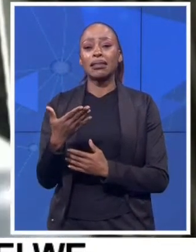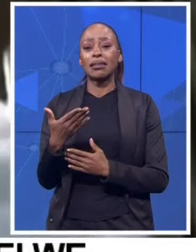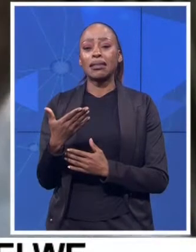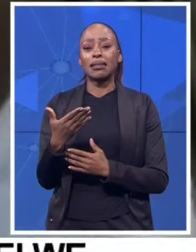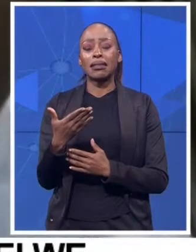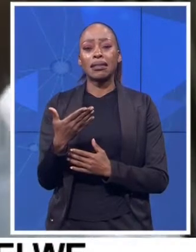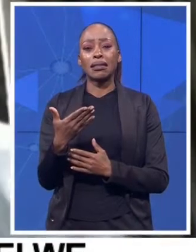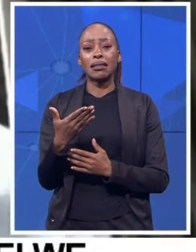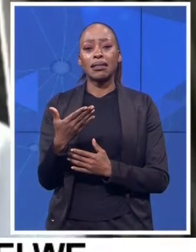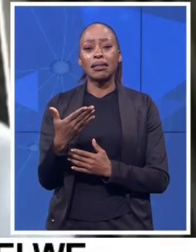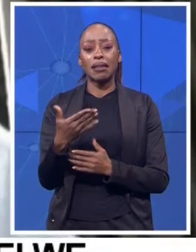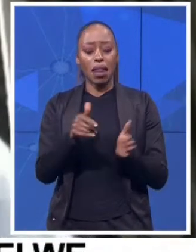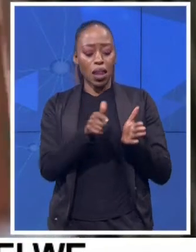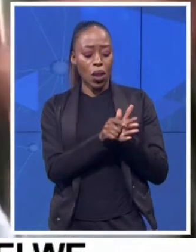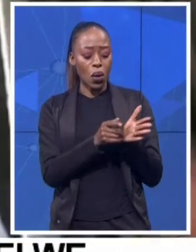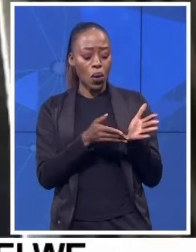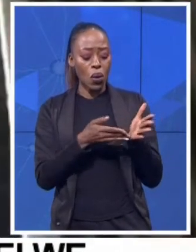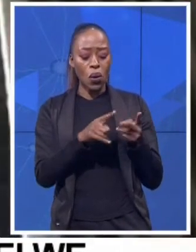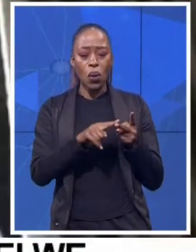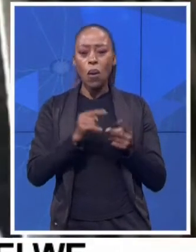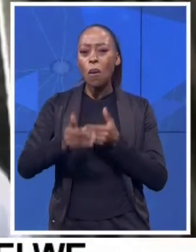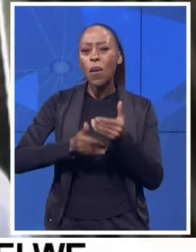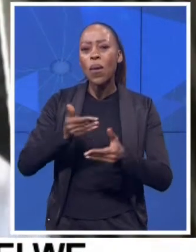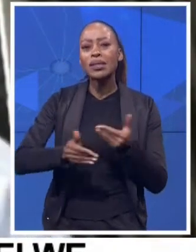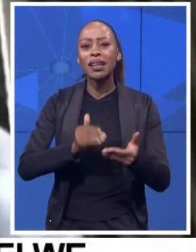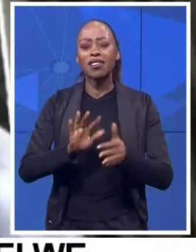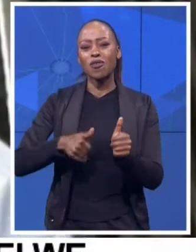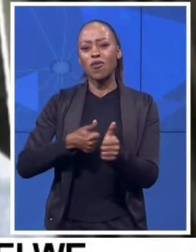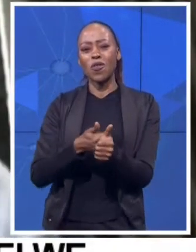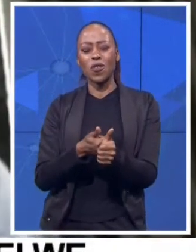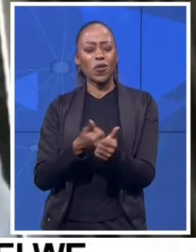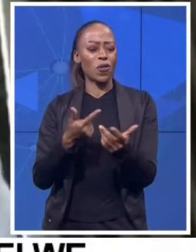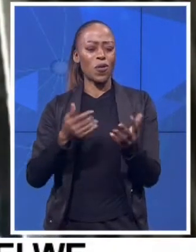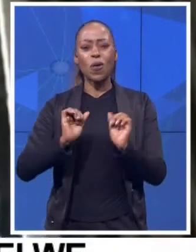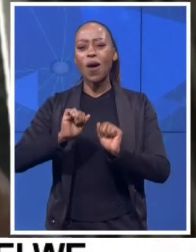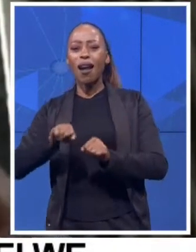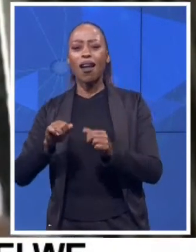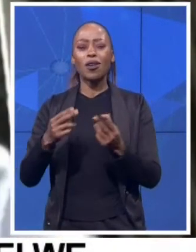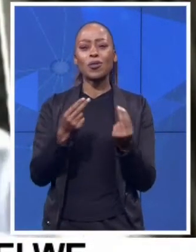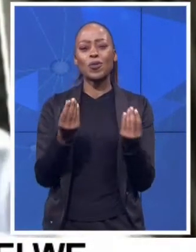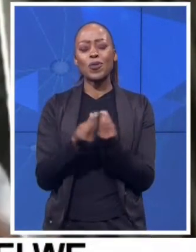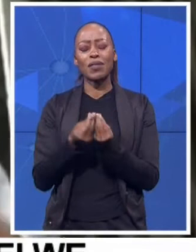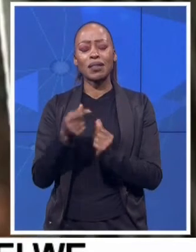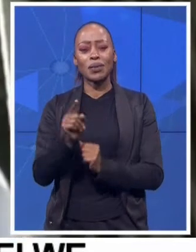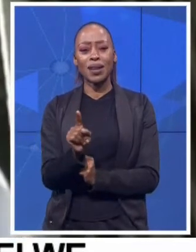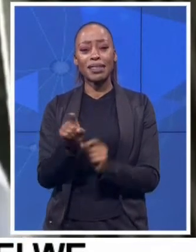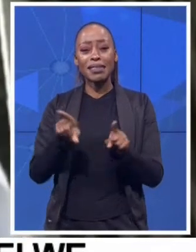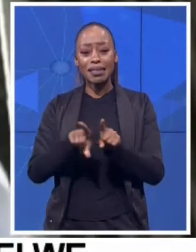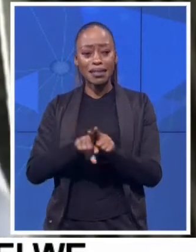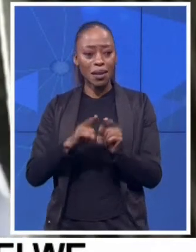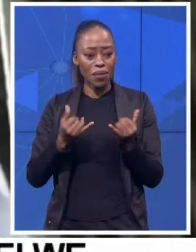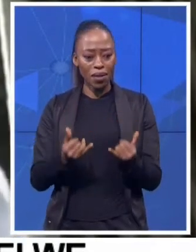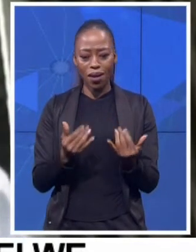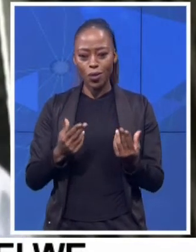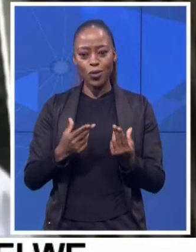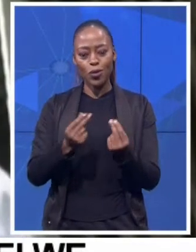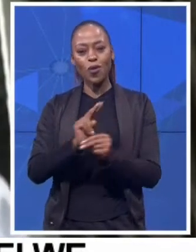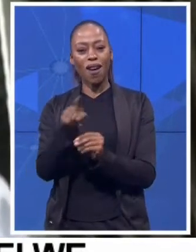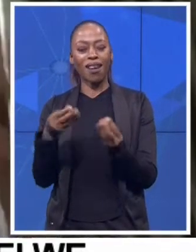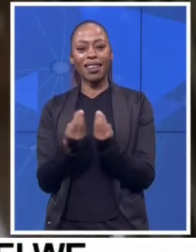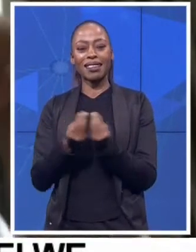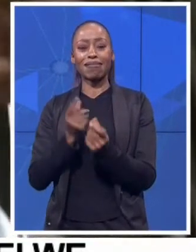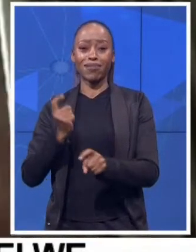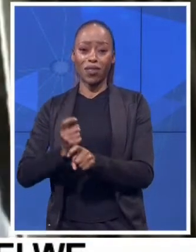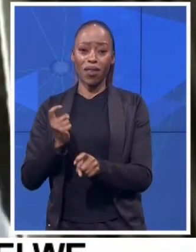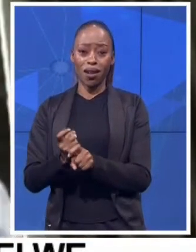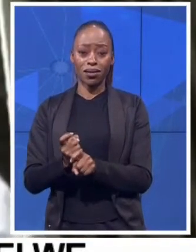the law and the processes allow. Now, it's always difficult to try to act outside that, but at